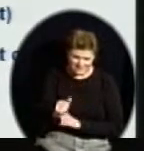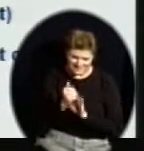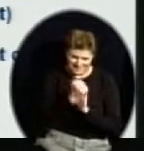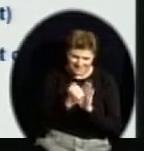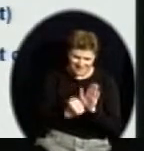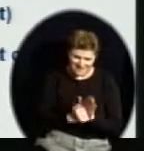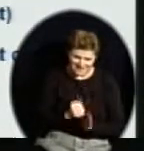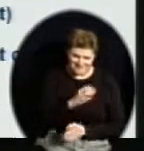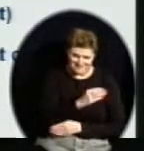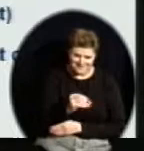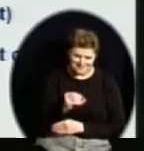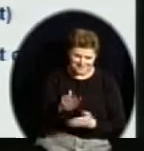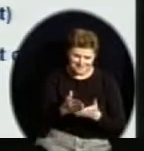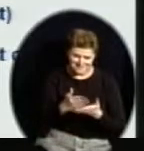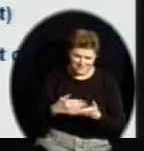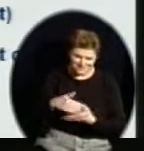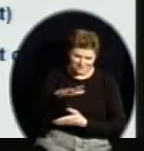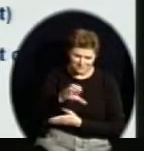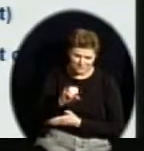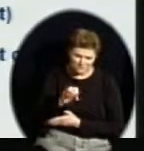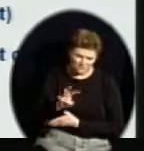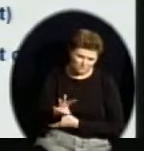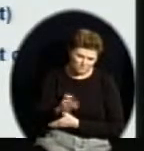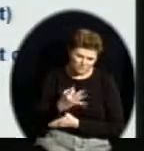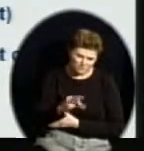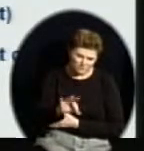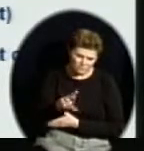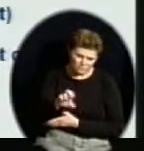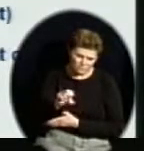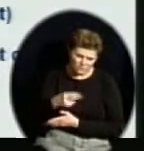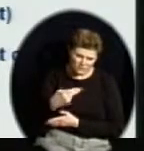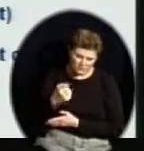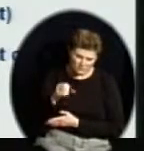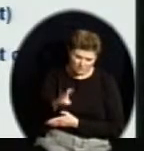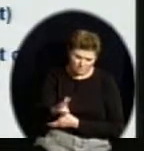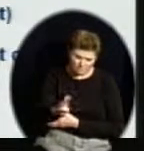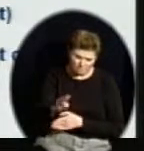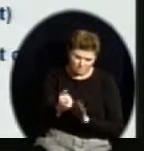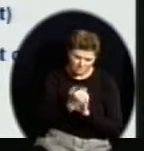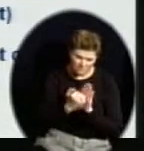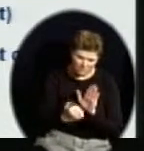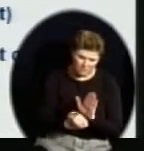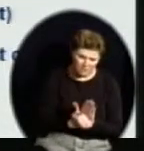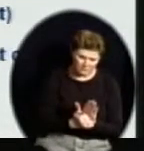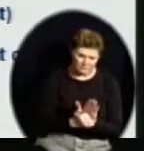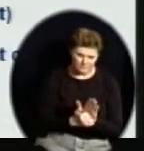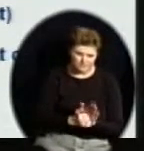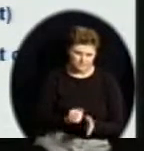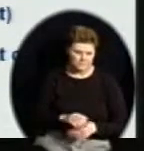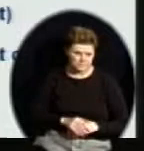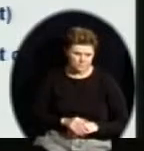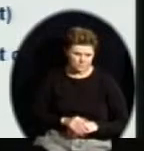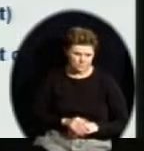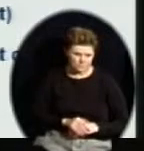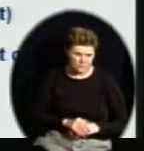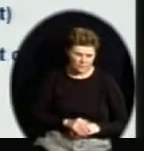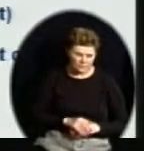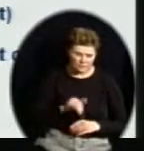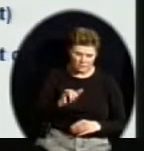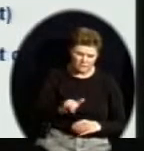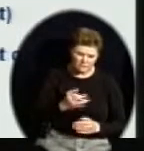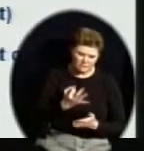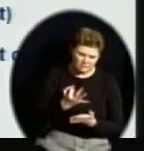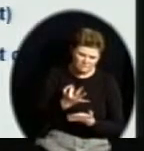Rehabilitation Act. Briefly, IDEA is really a funded law. Gary Diener and I call it the poorly funded